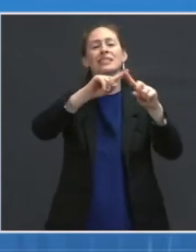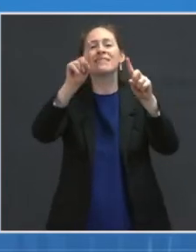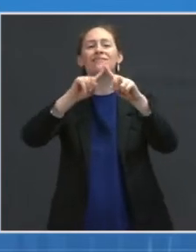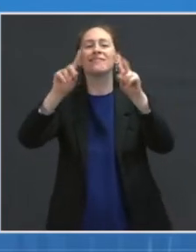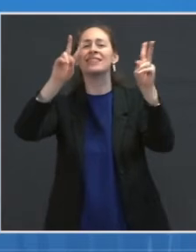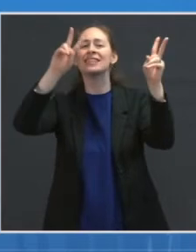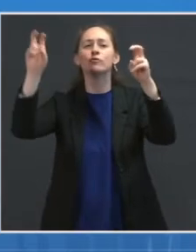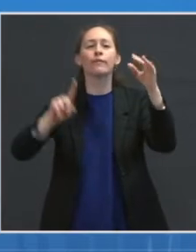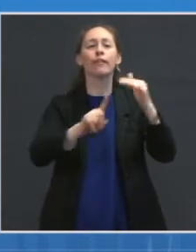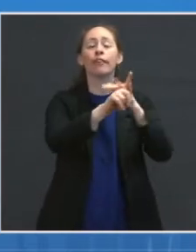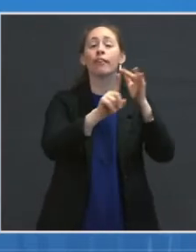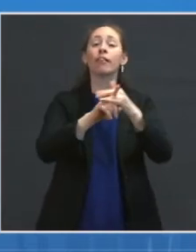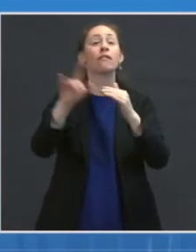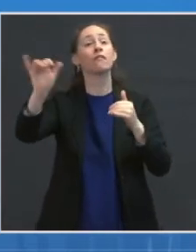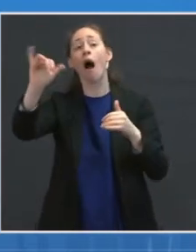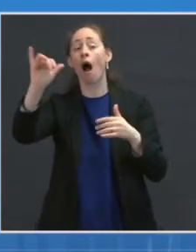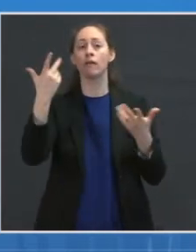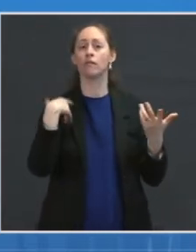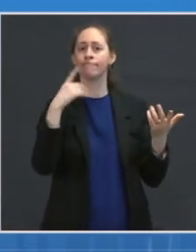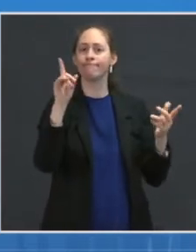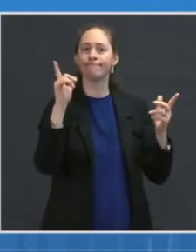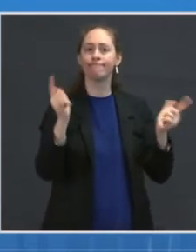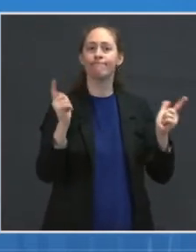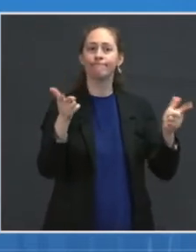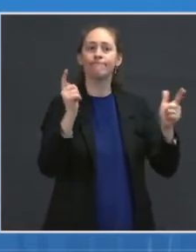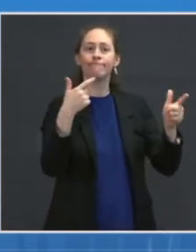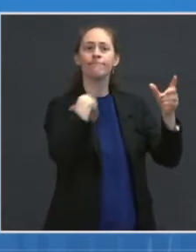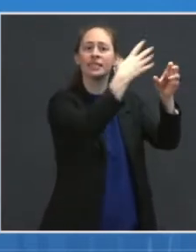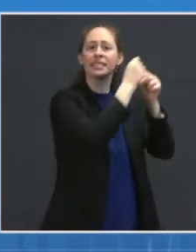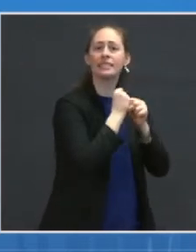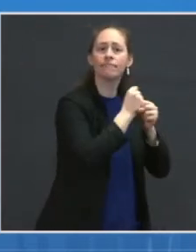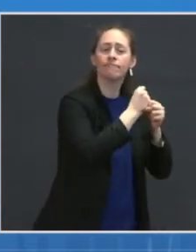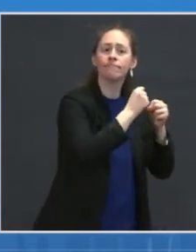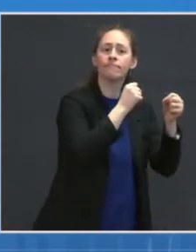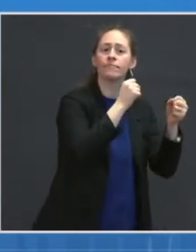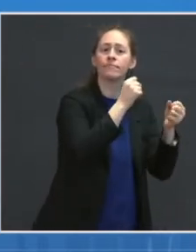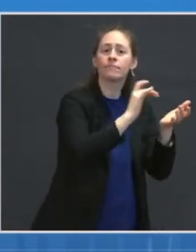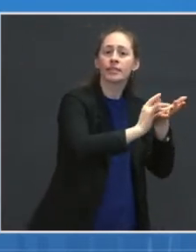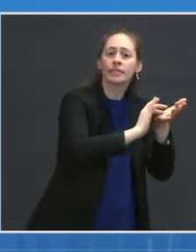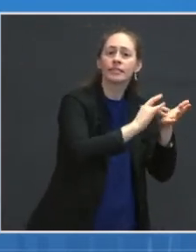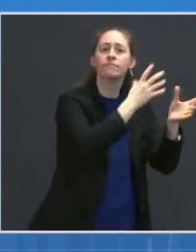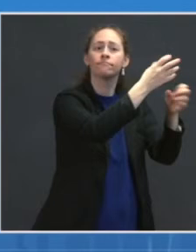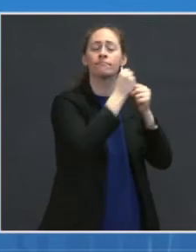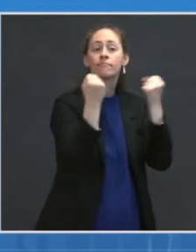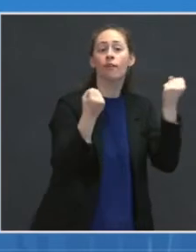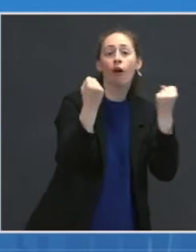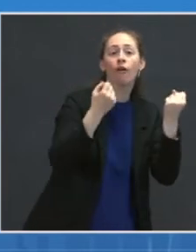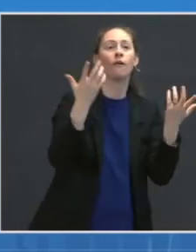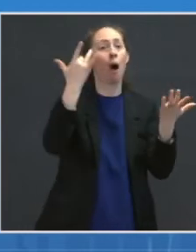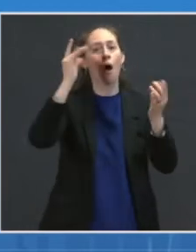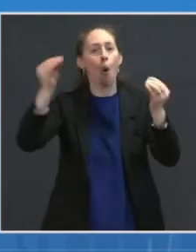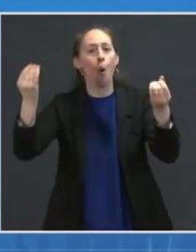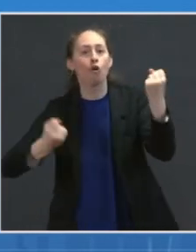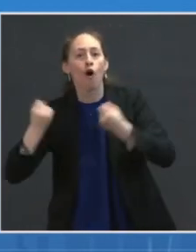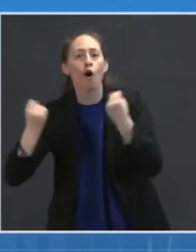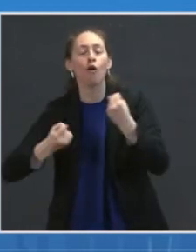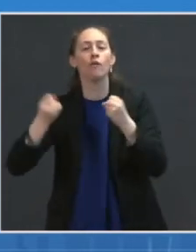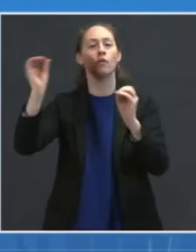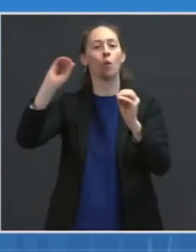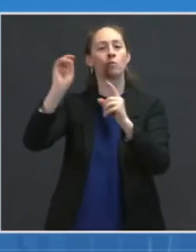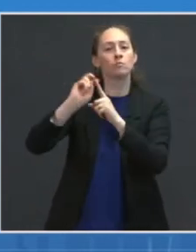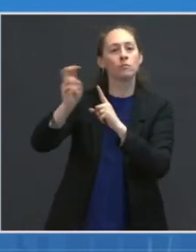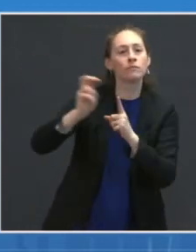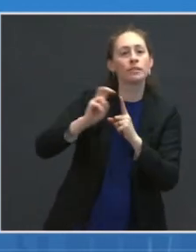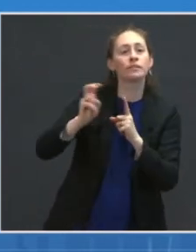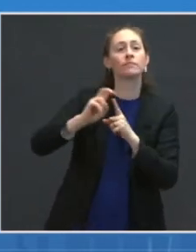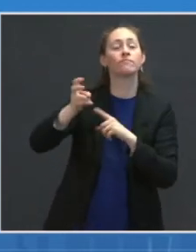including transportation, including the clinical infrastructure. And then including, I think it's important to